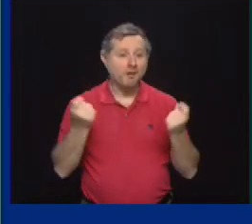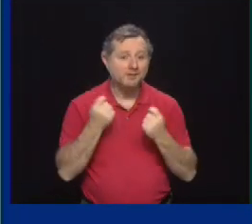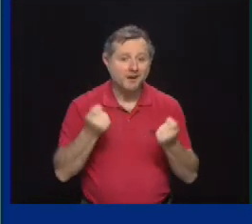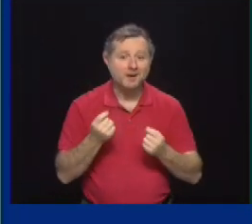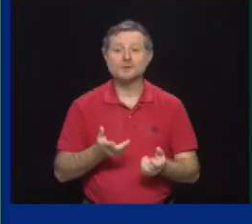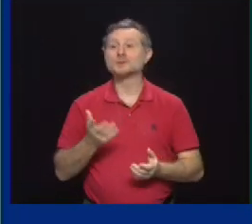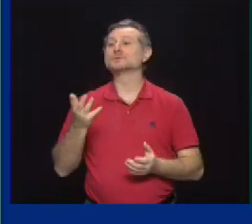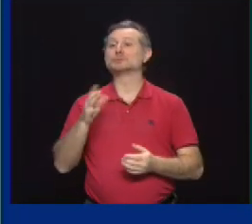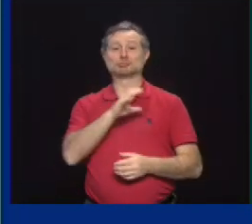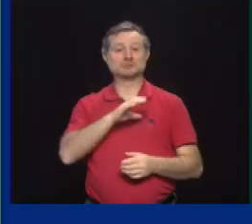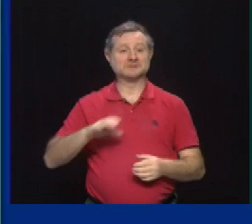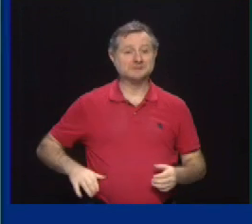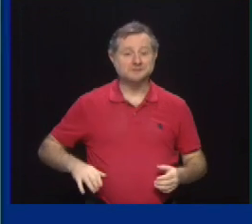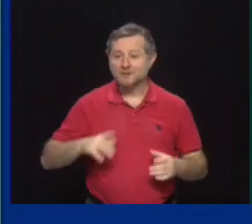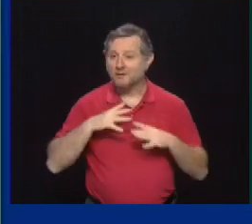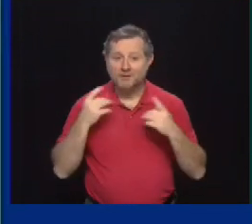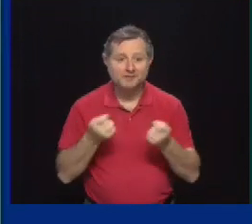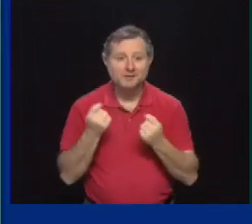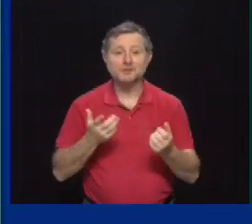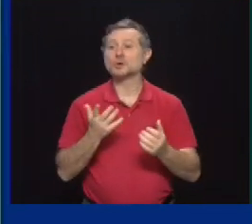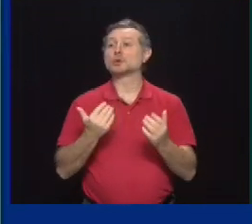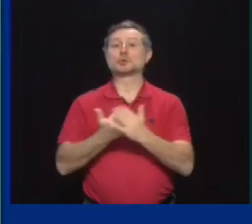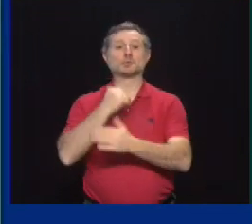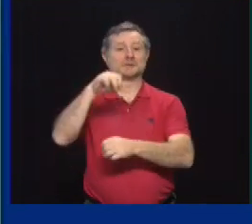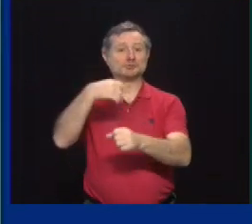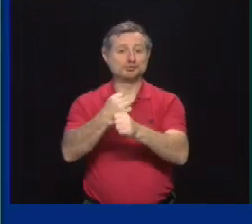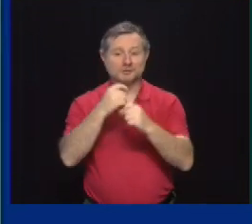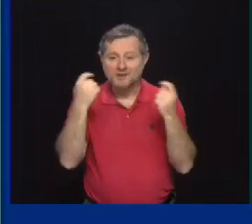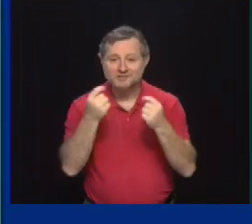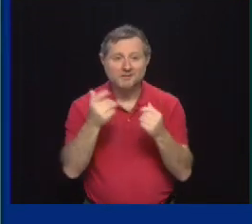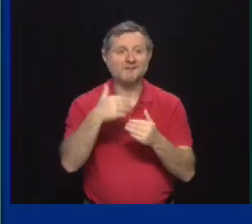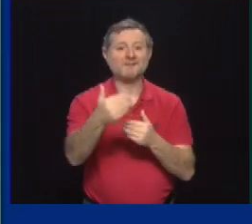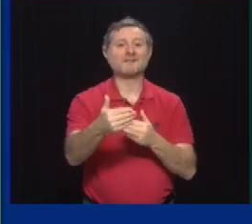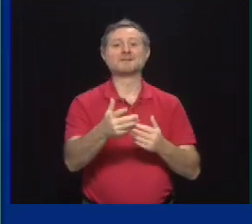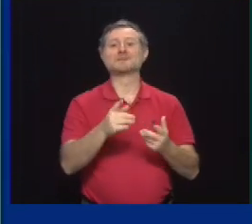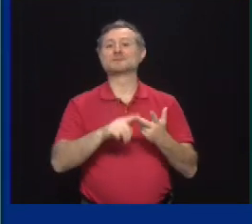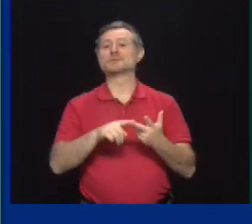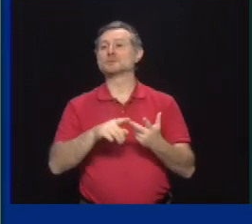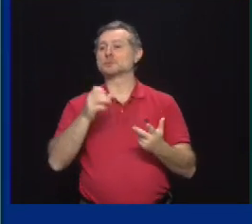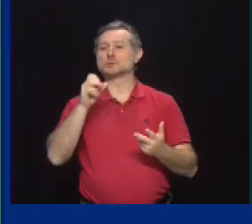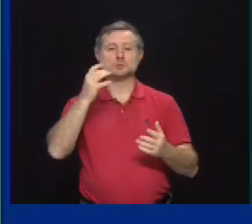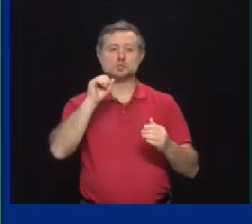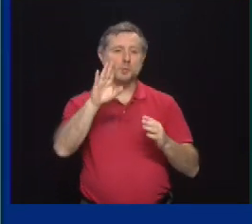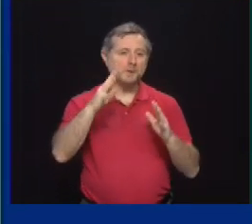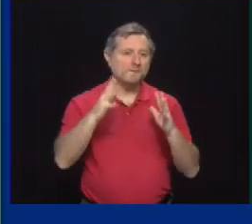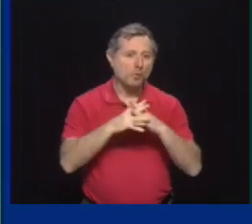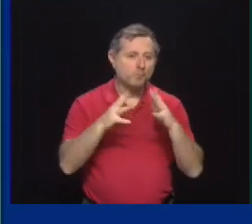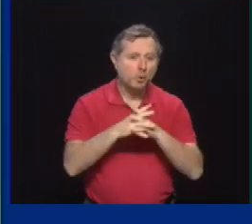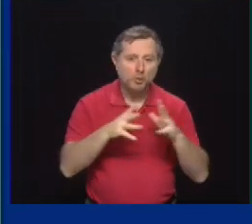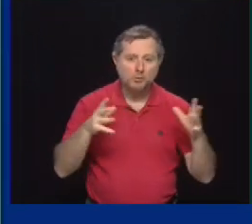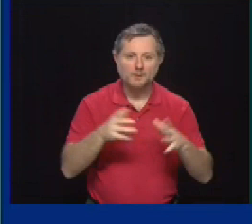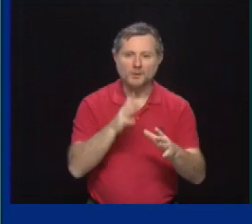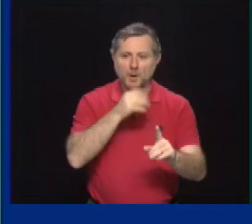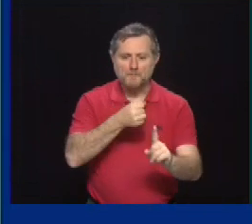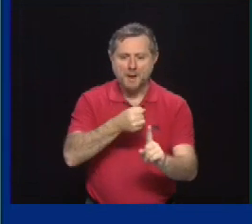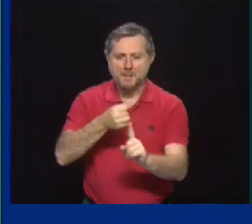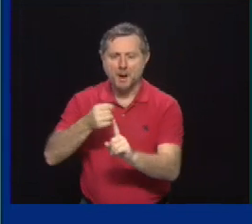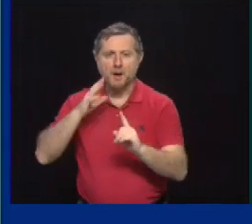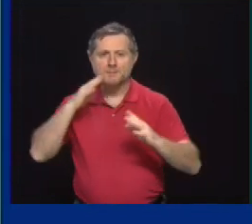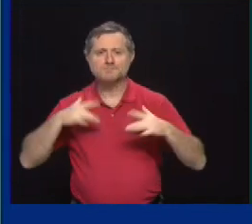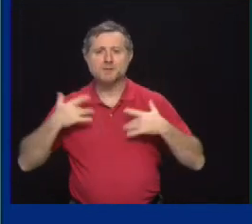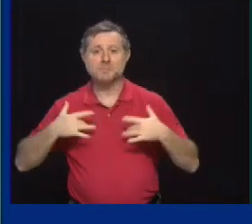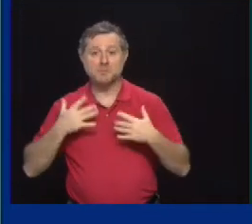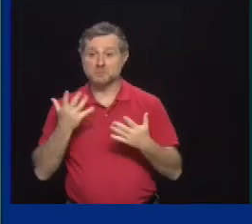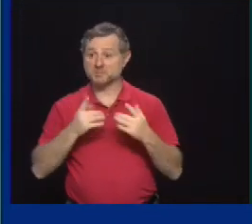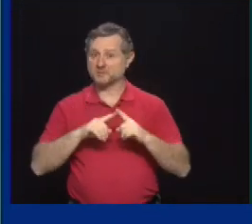hit New Year's Eve, hit the Super Bowl. And only after that trend did we start seeing the numbers go down. Now the difference is we now have a vaccine. So that does